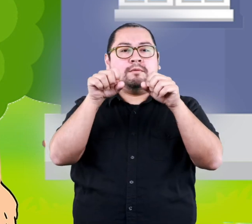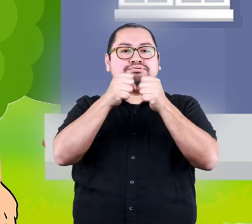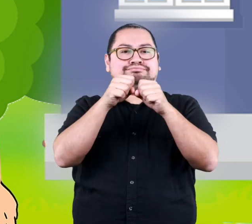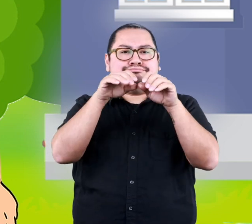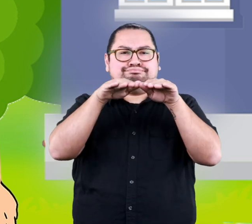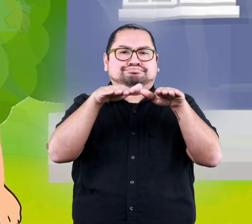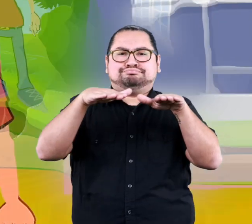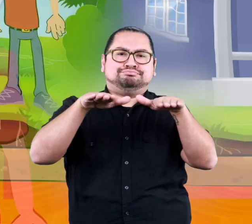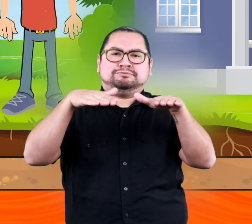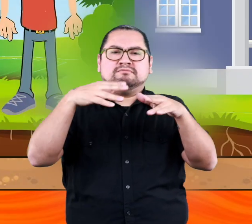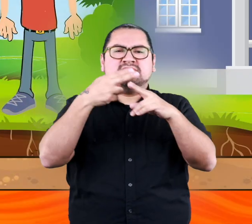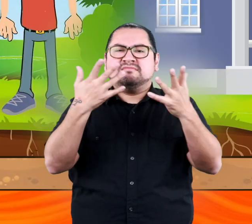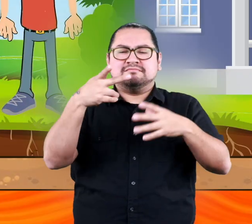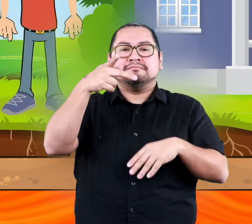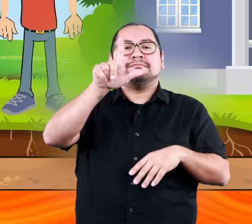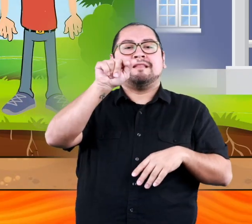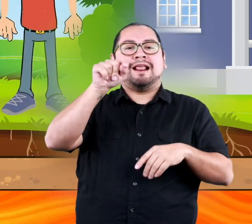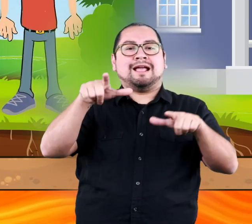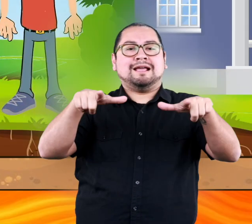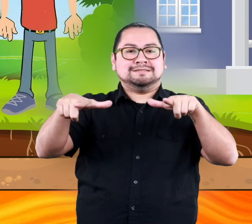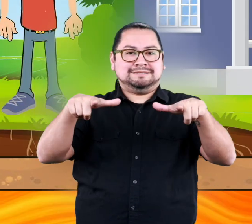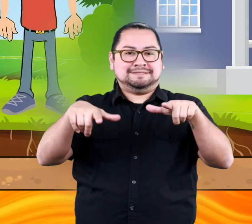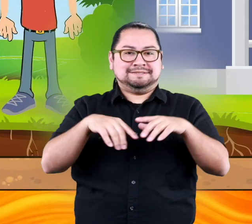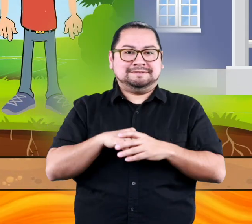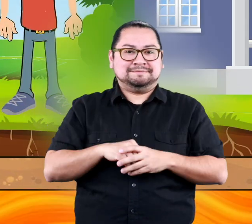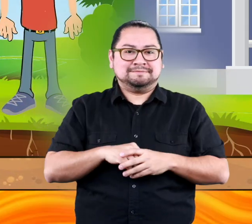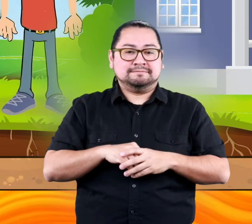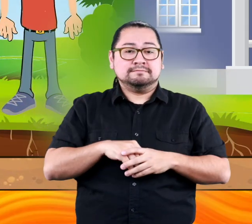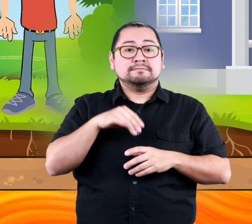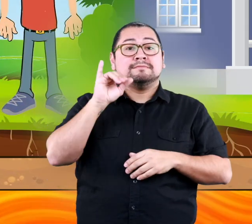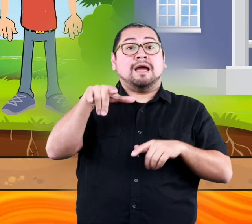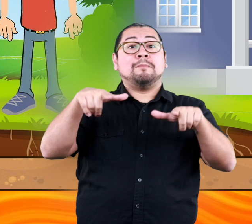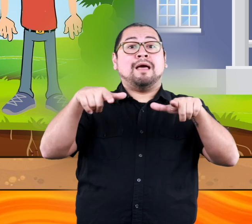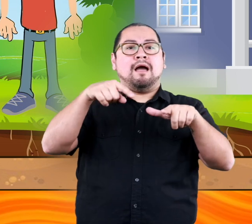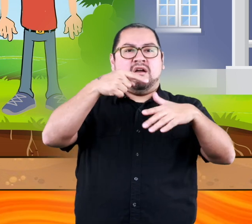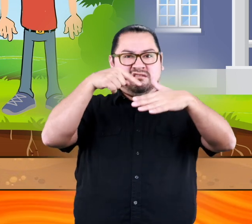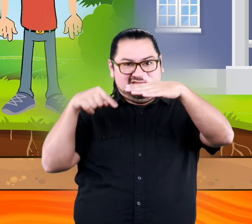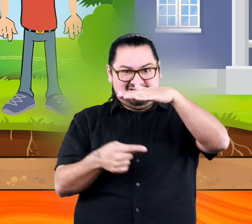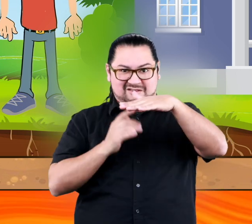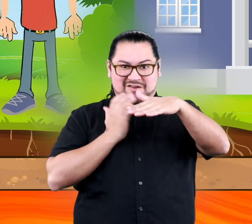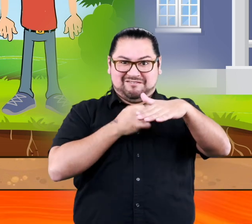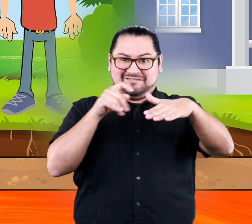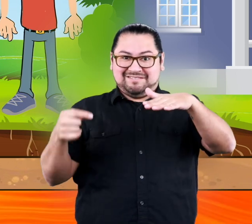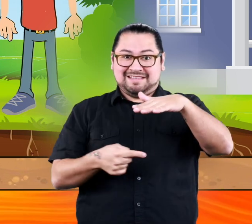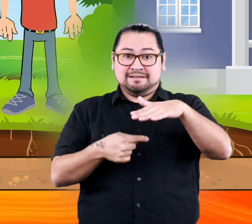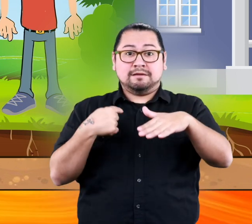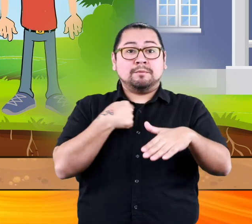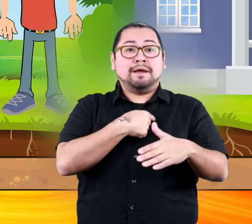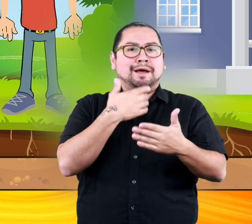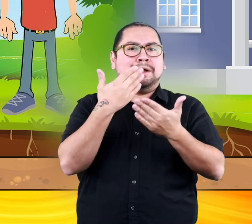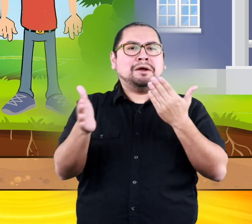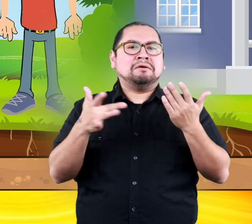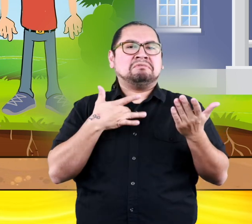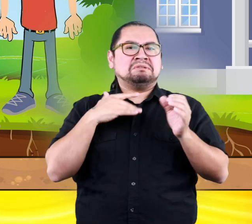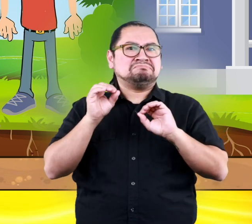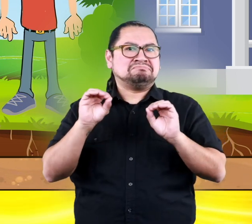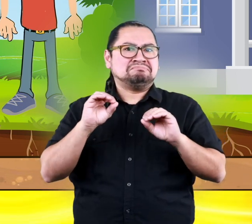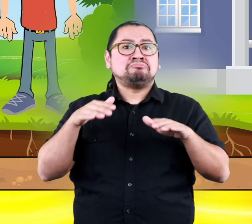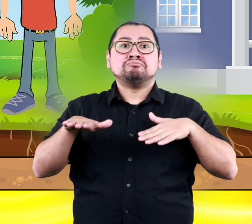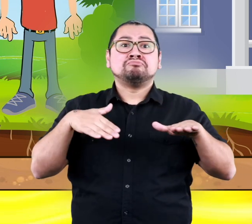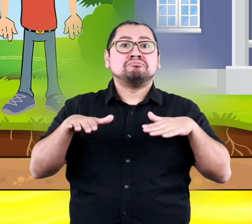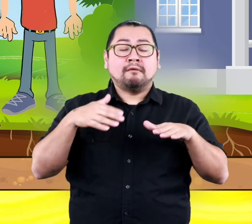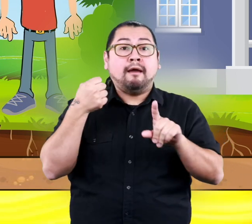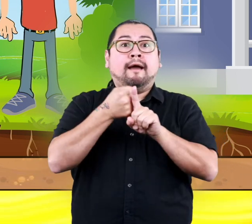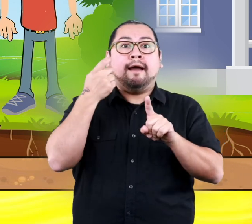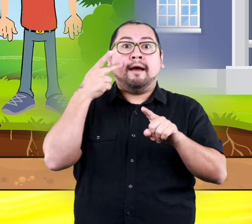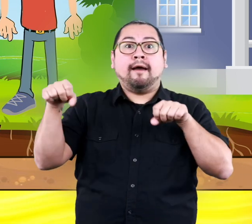broken into pieces called plates. These plates are constantly shifting beneath our feet, but we rarely feel the